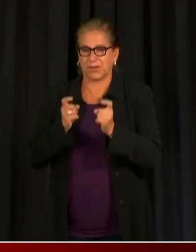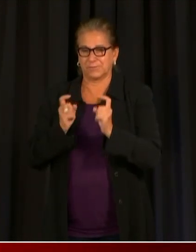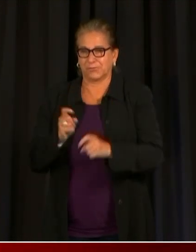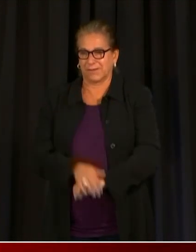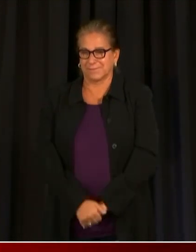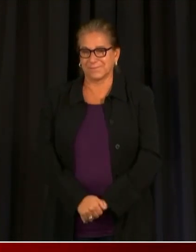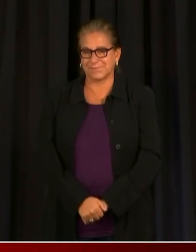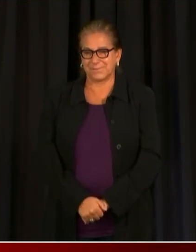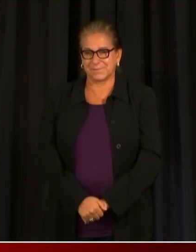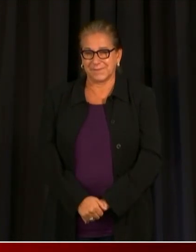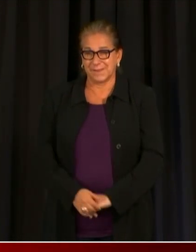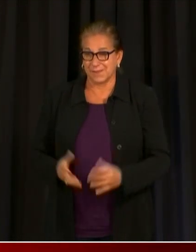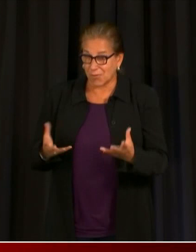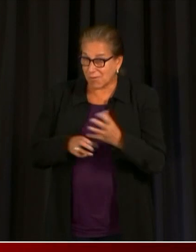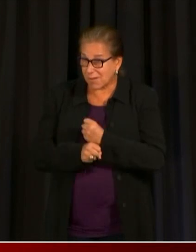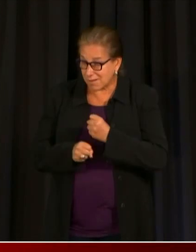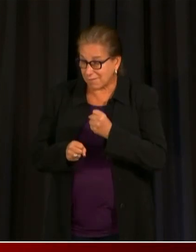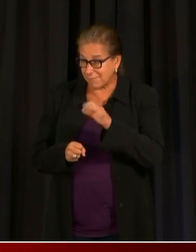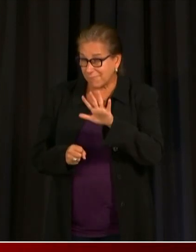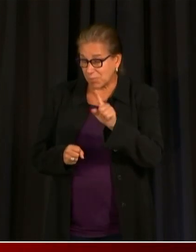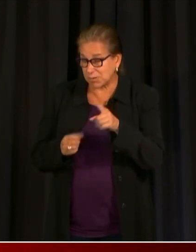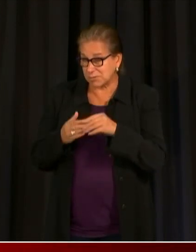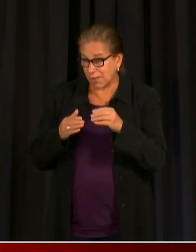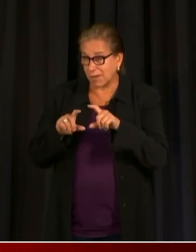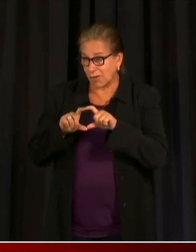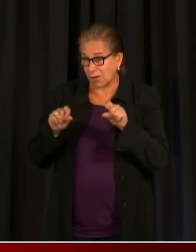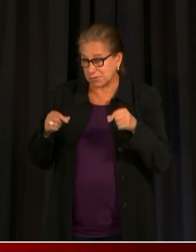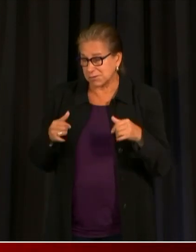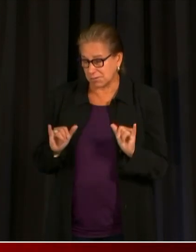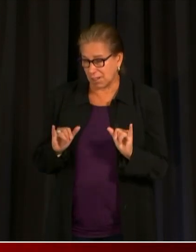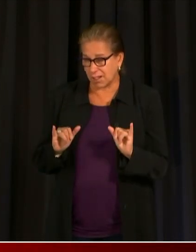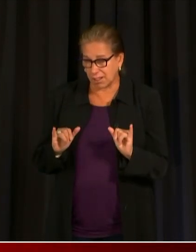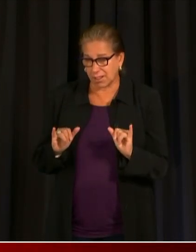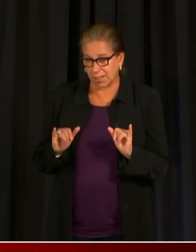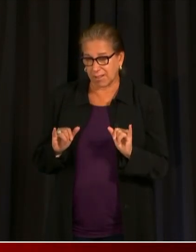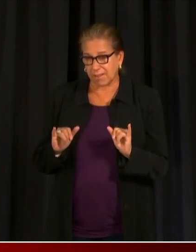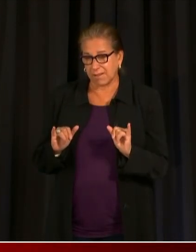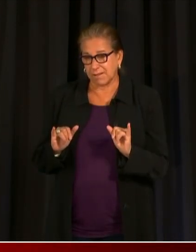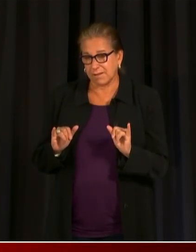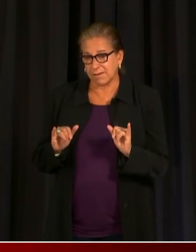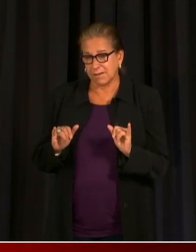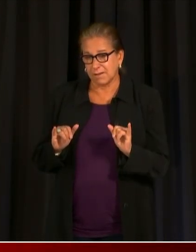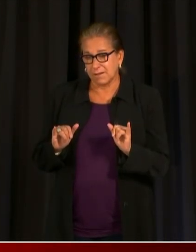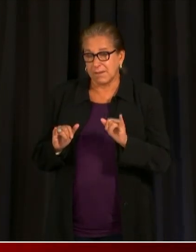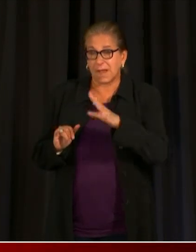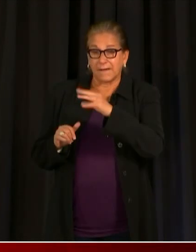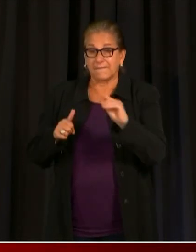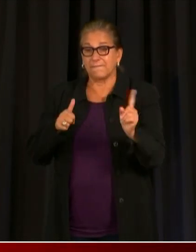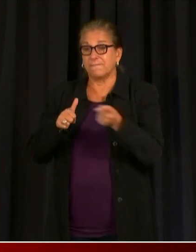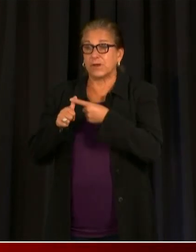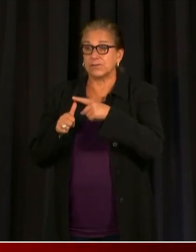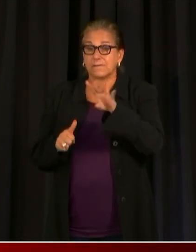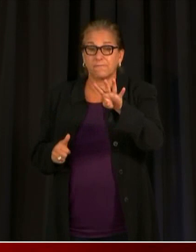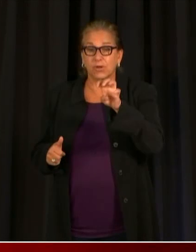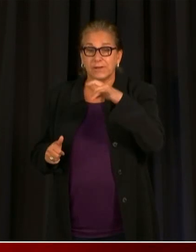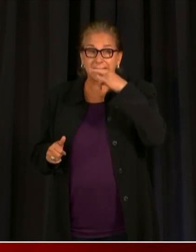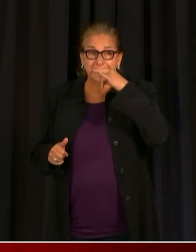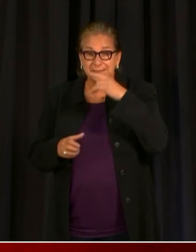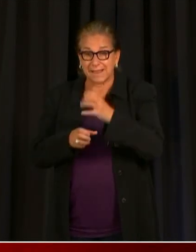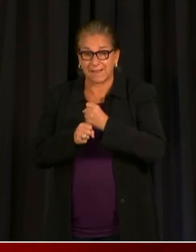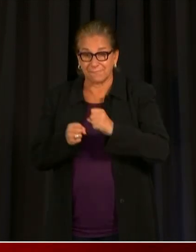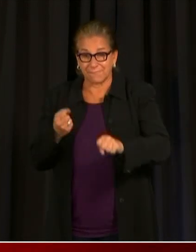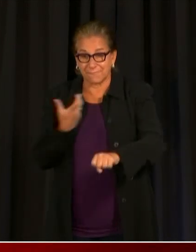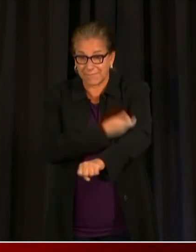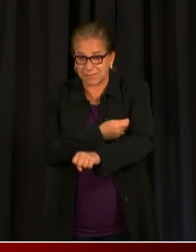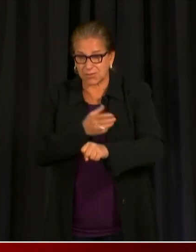you can receive the $51 Visa gift card. Additionally, the first 400 kids to get vaccinated at each